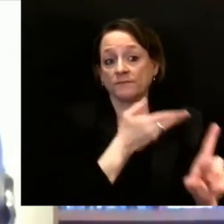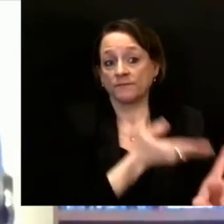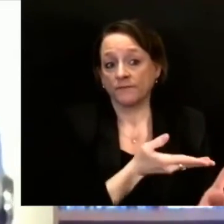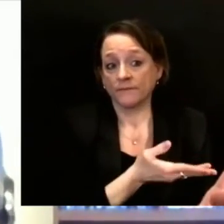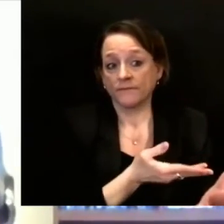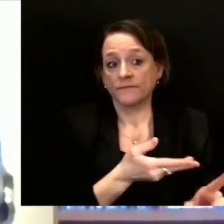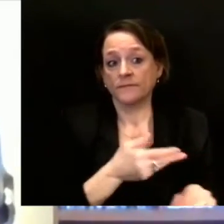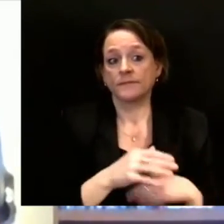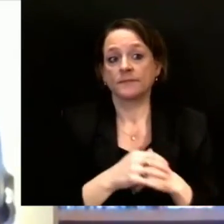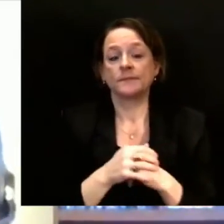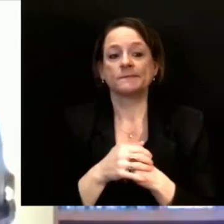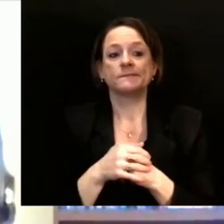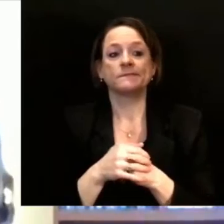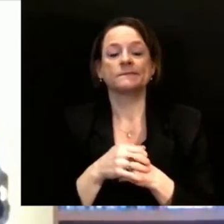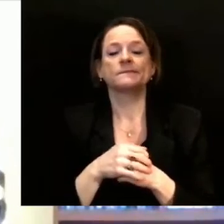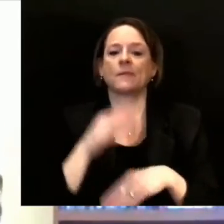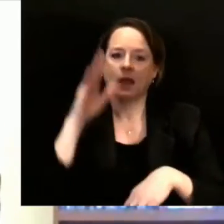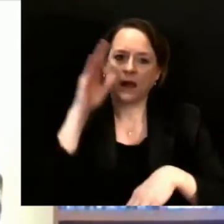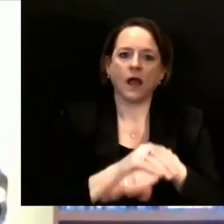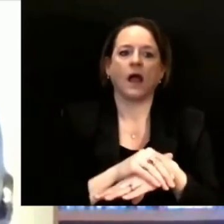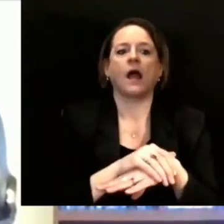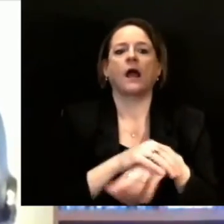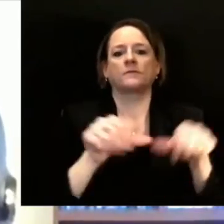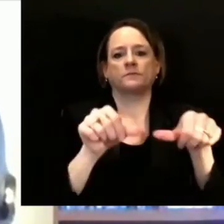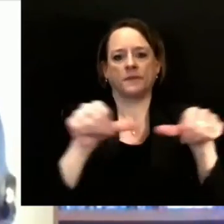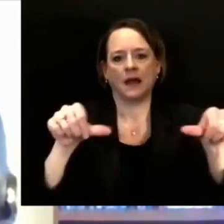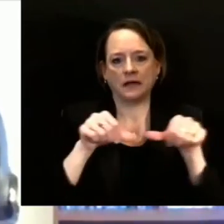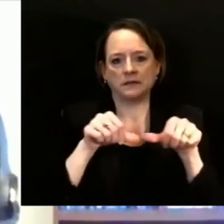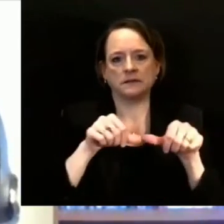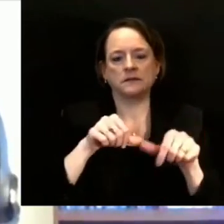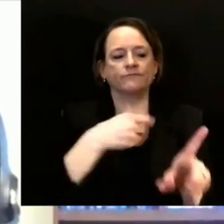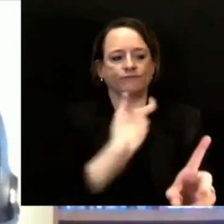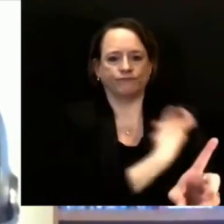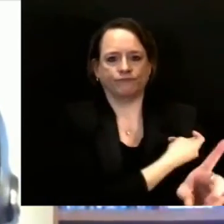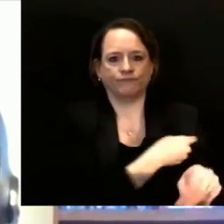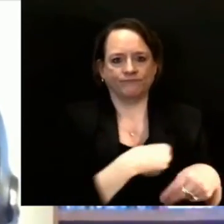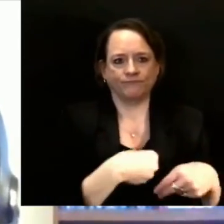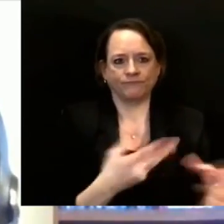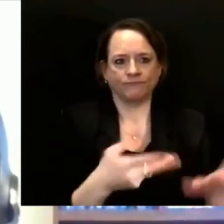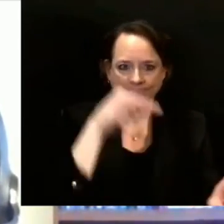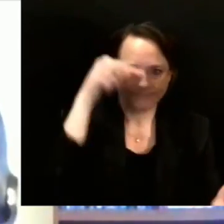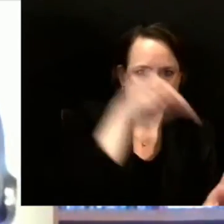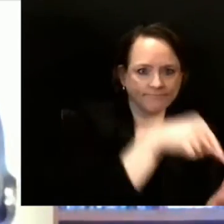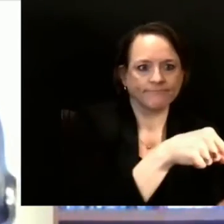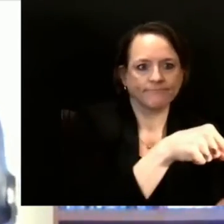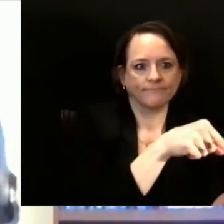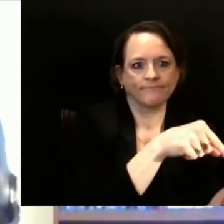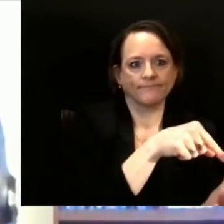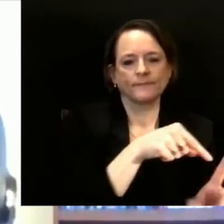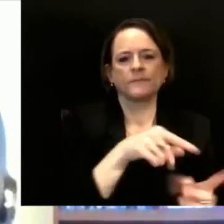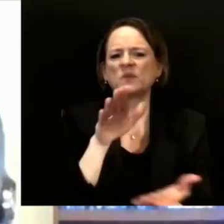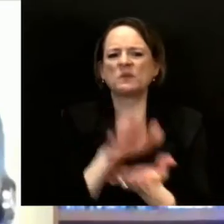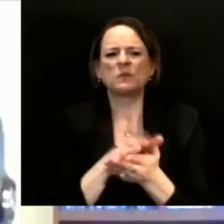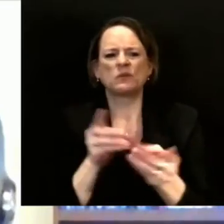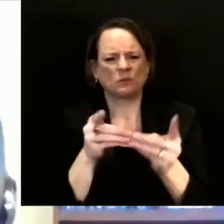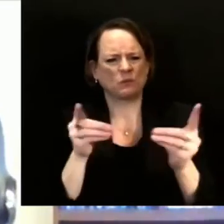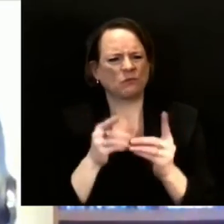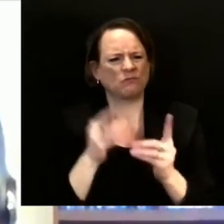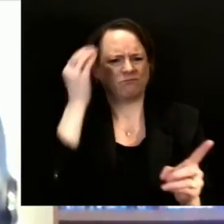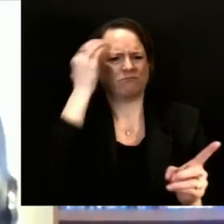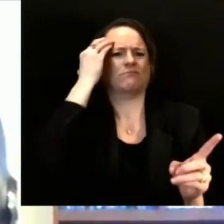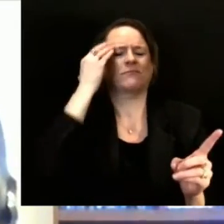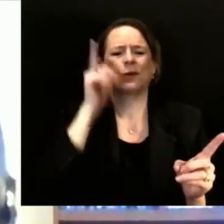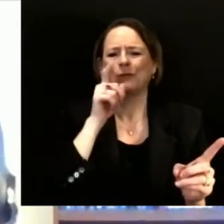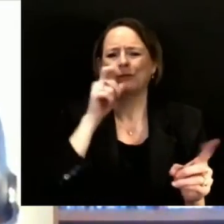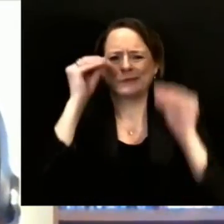because we've already crossed this bridge with that group, is encouraging our vaccinators to use one of a variety